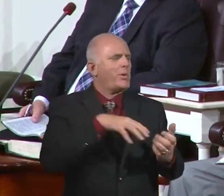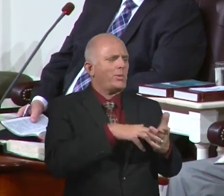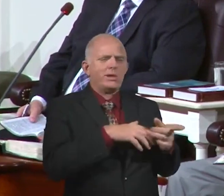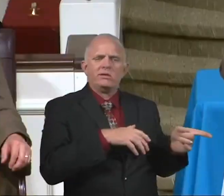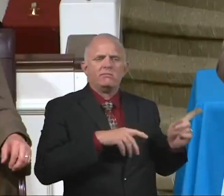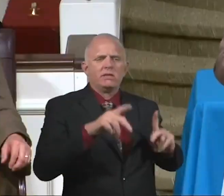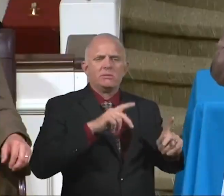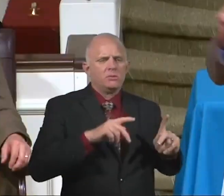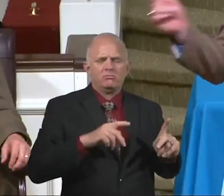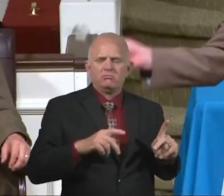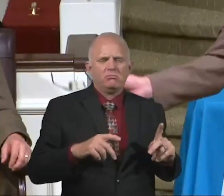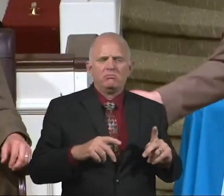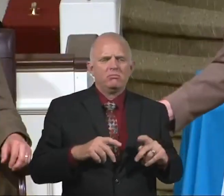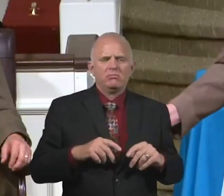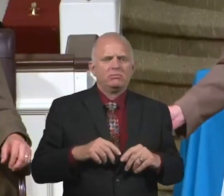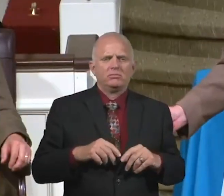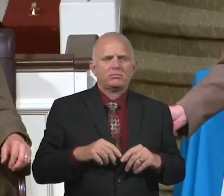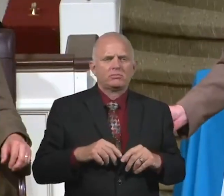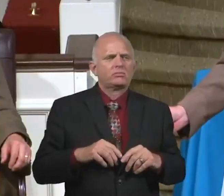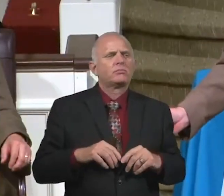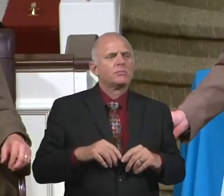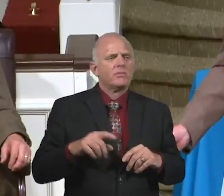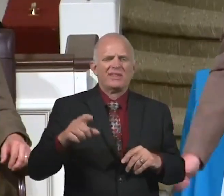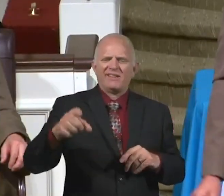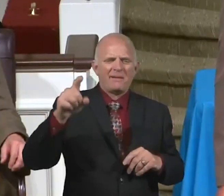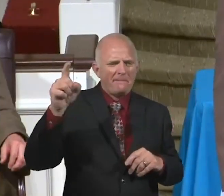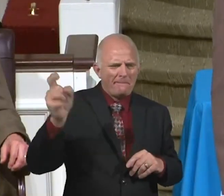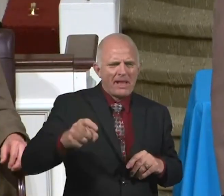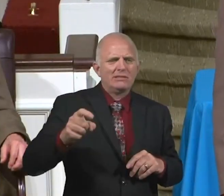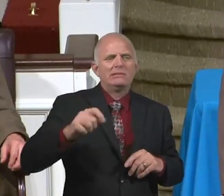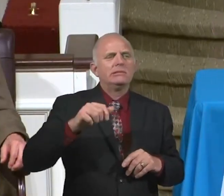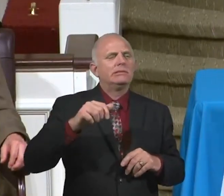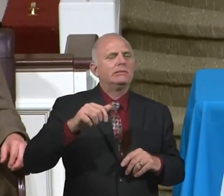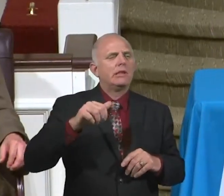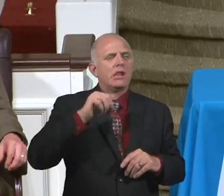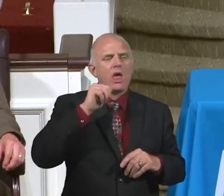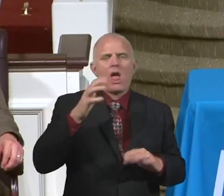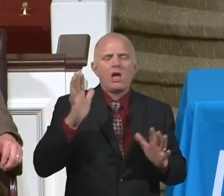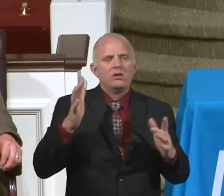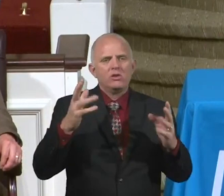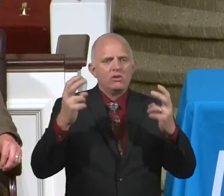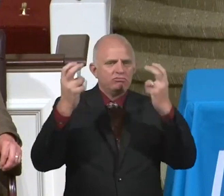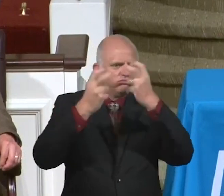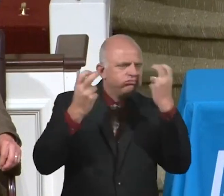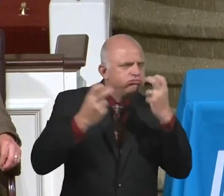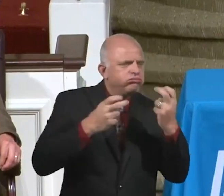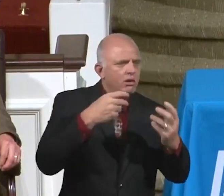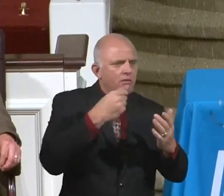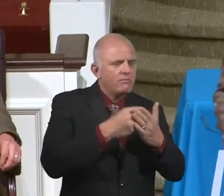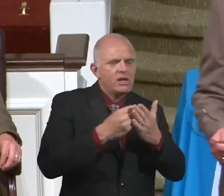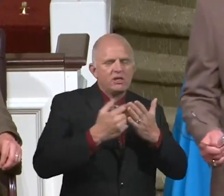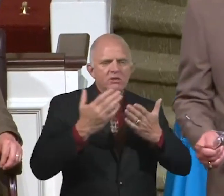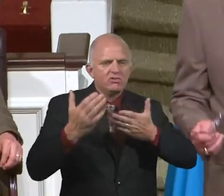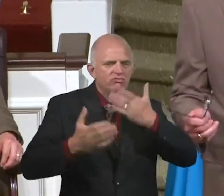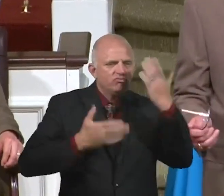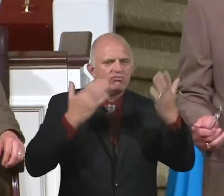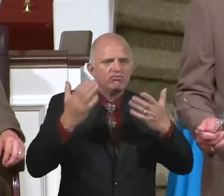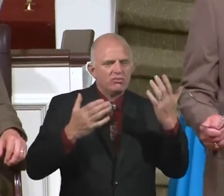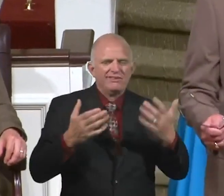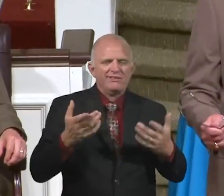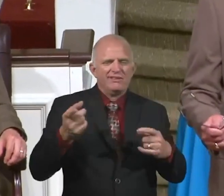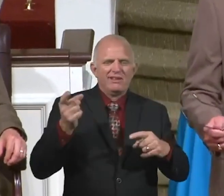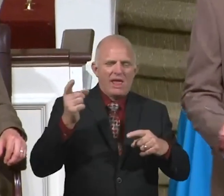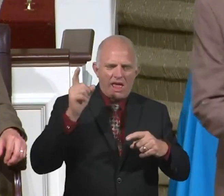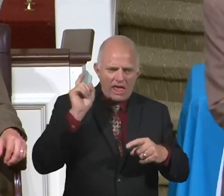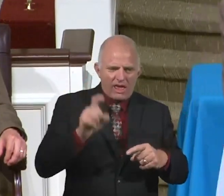to get strong. You're have to be free from the love of money. You're going to have to be a, have a heart that's hot for souls. You're going to be a man of prayer, a woman